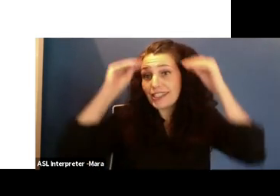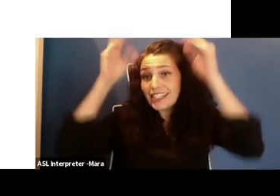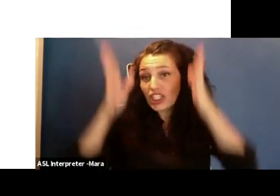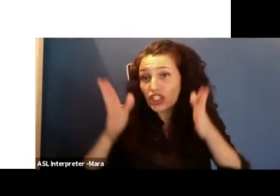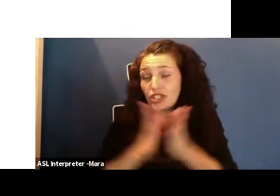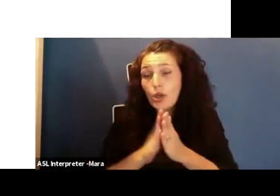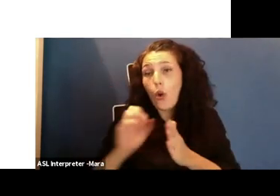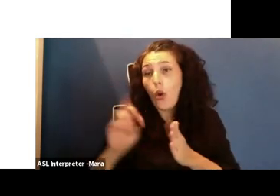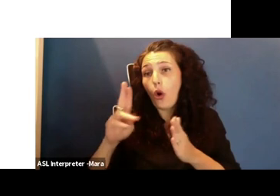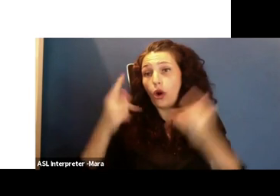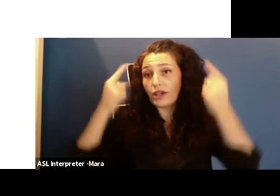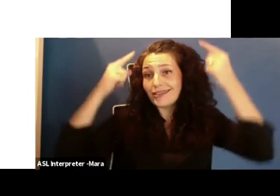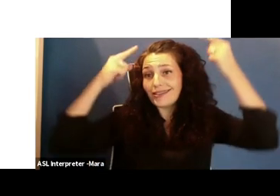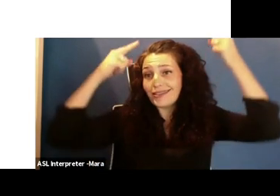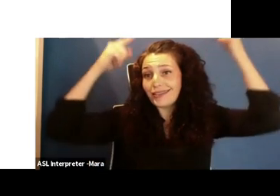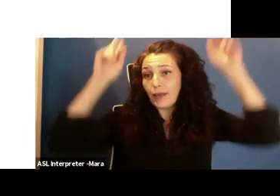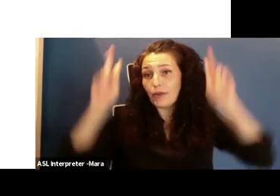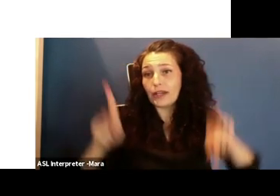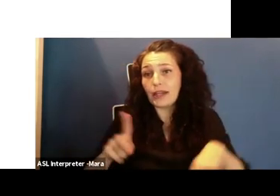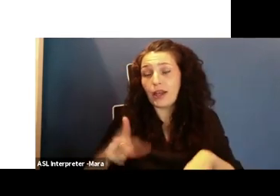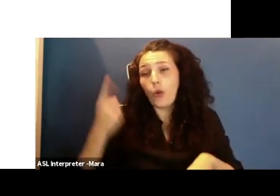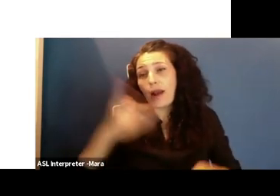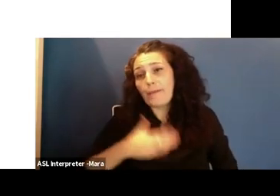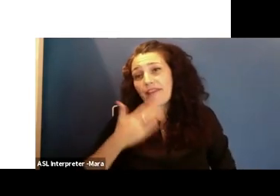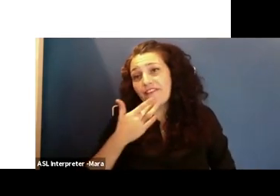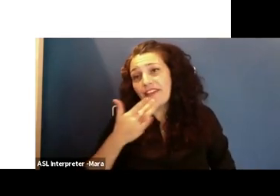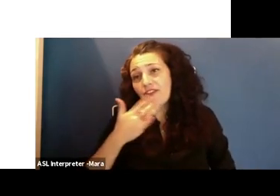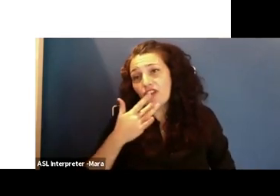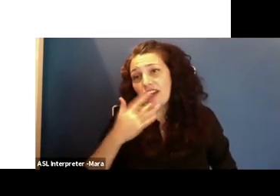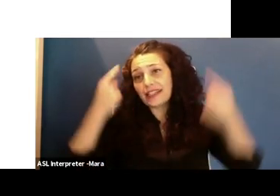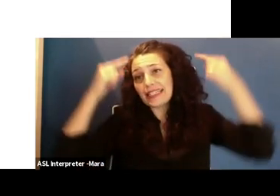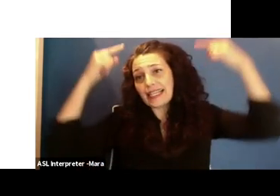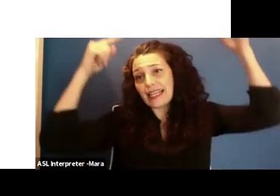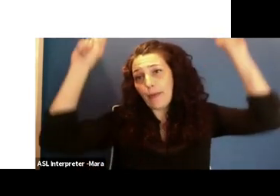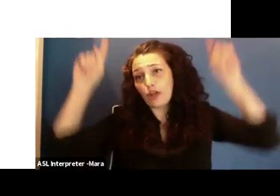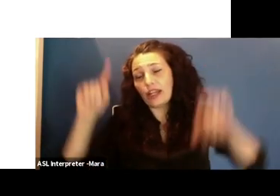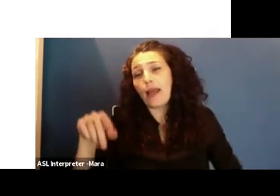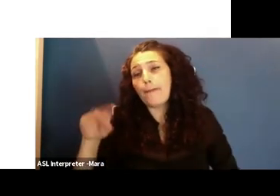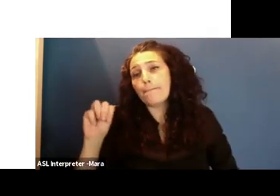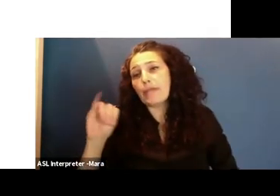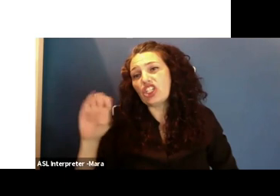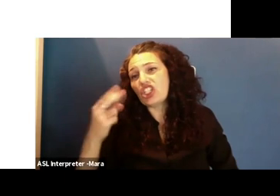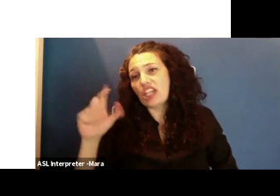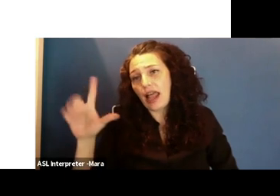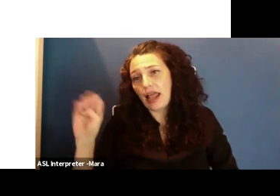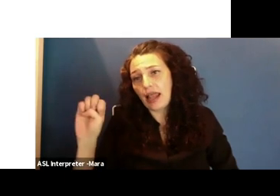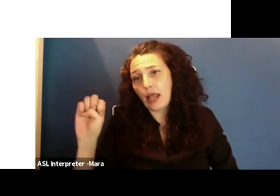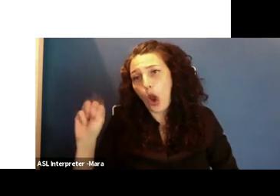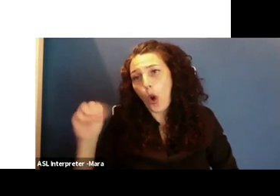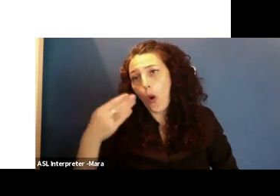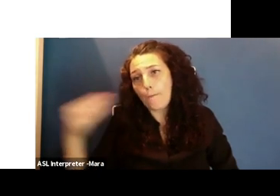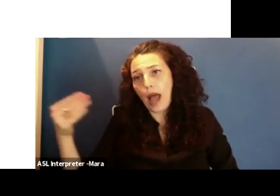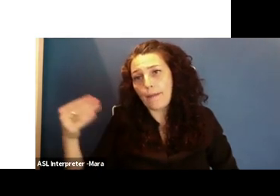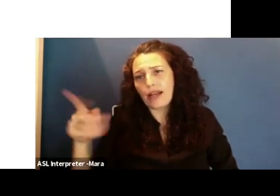celebrities right now is Michelle Obama. I just adore her. She is a hardworking person, although she's in the law